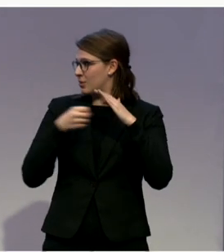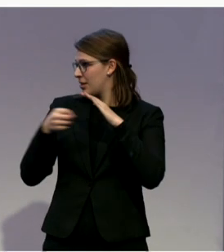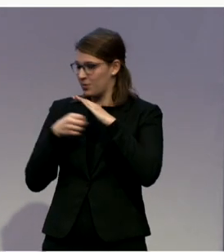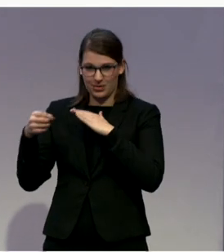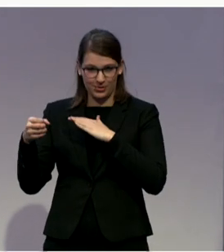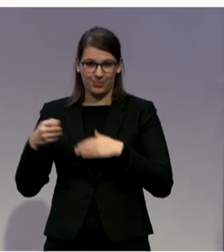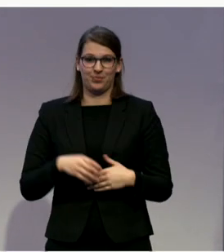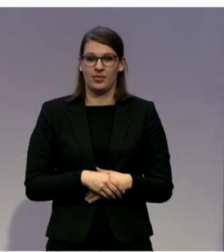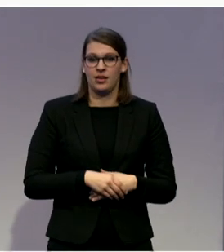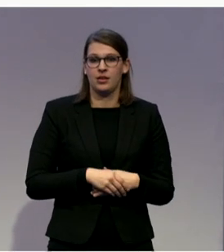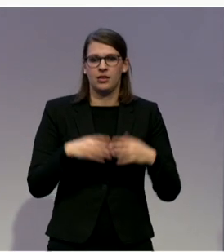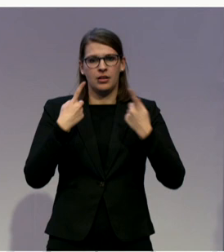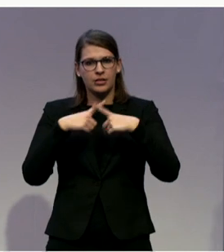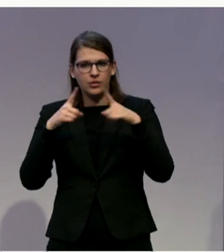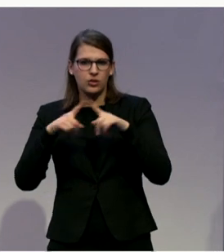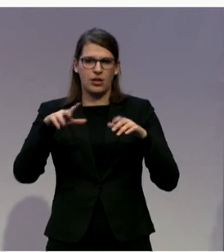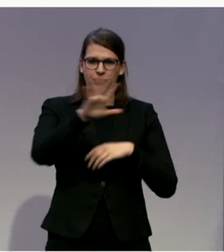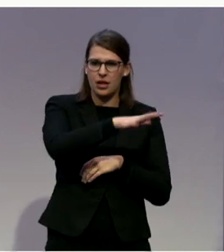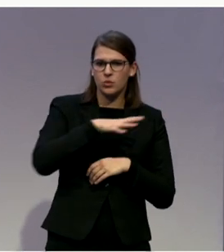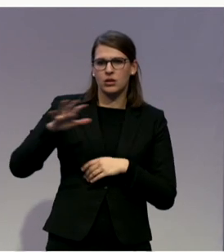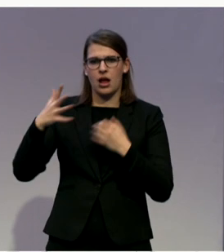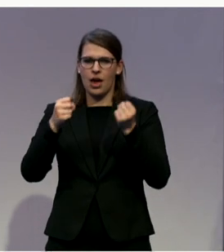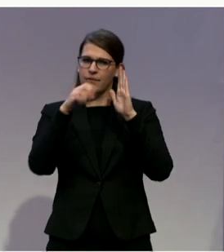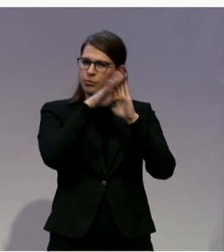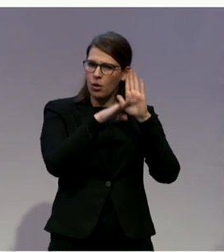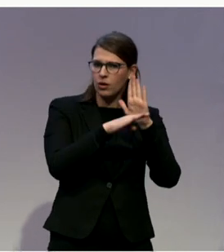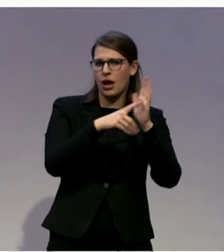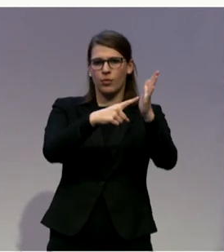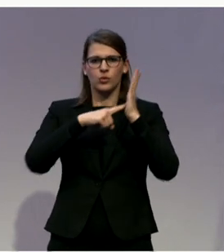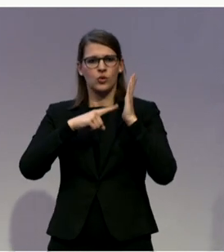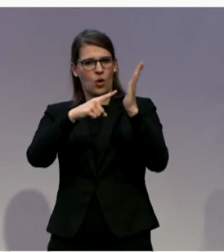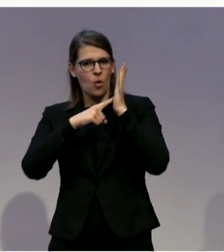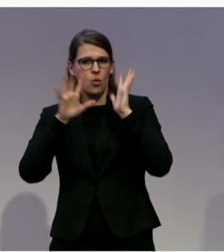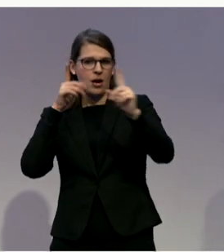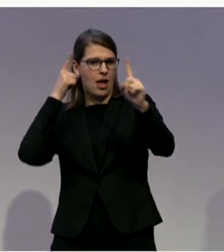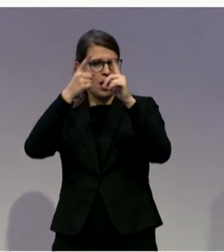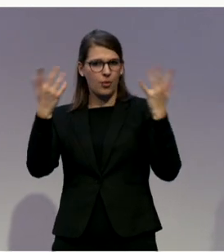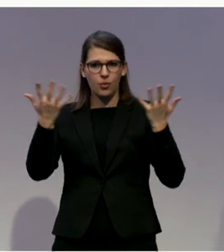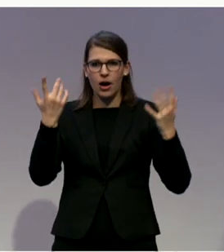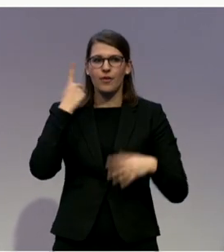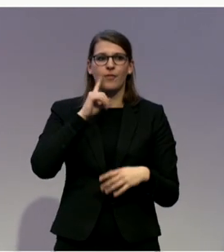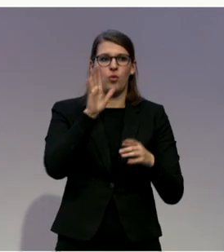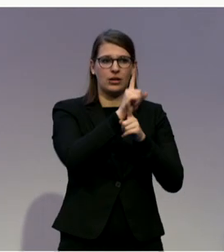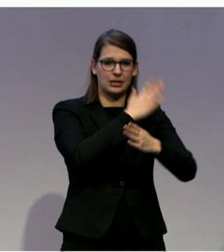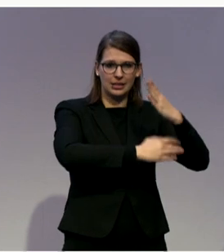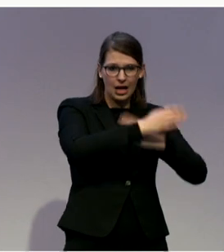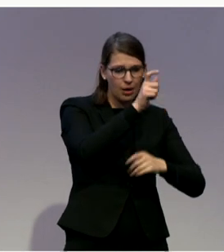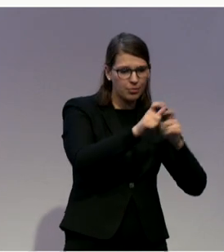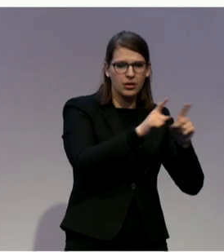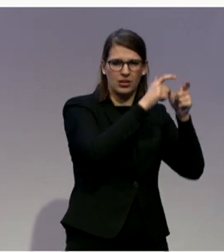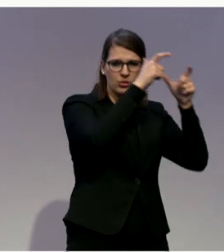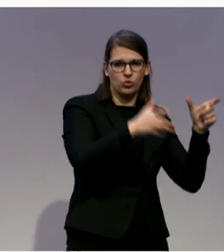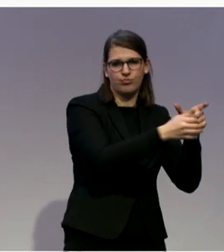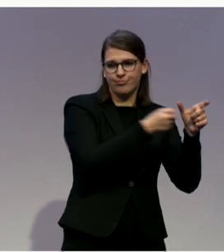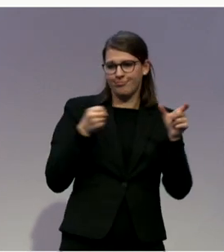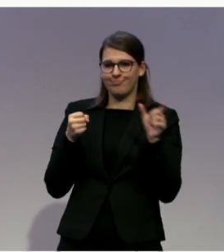to ensure that persons with disabilities can move from institutional settings to live independently in the community.